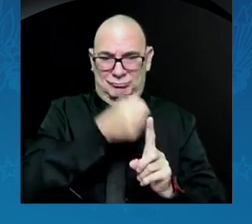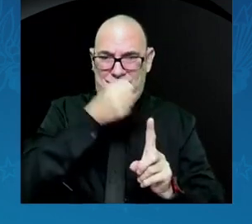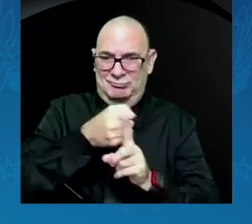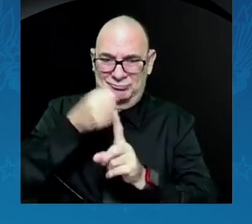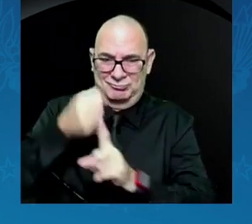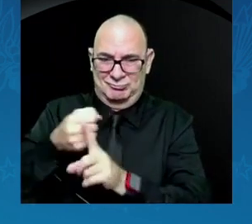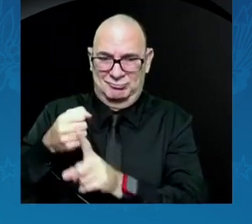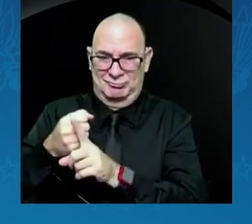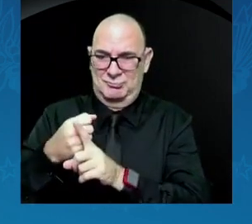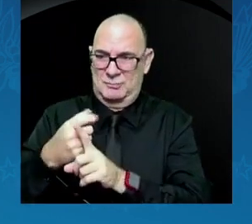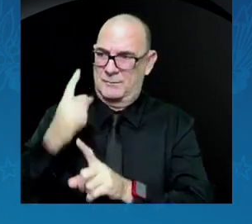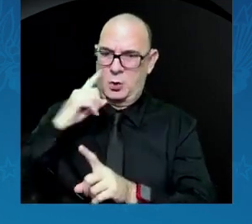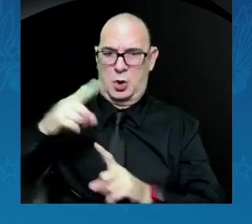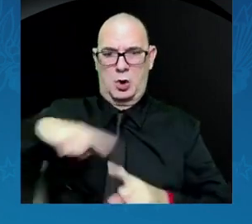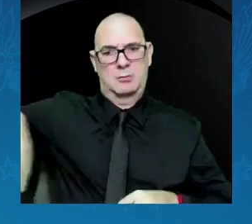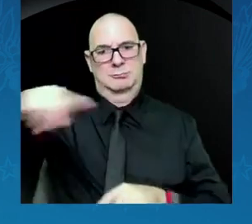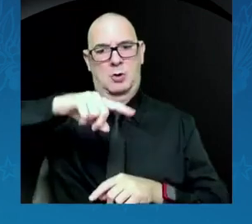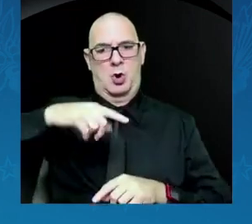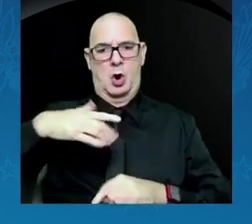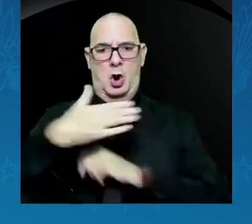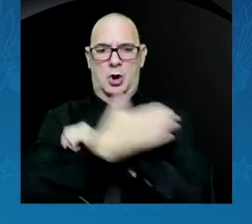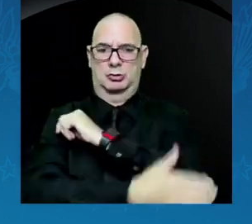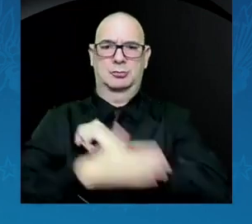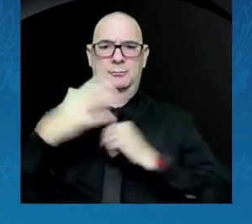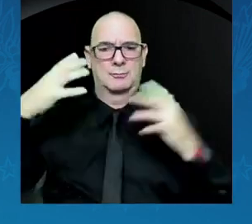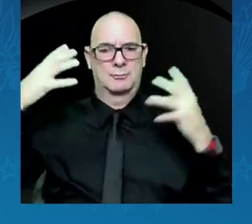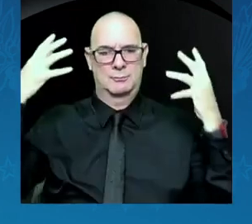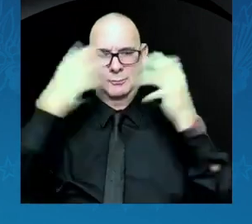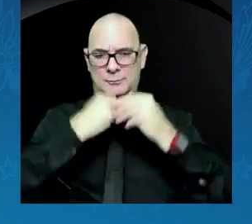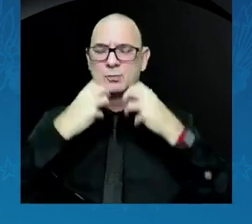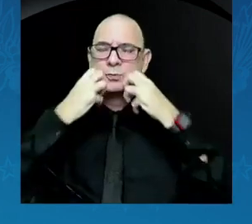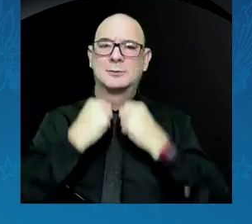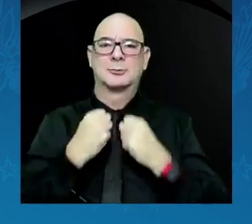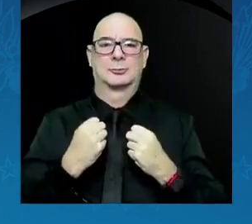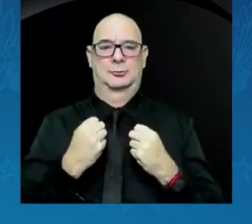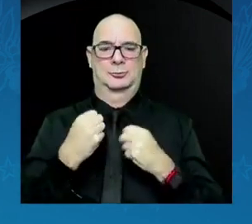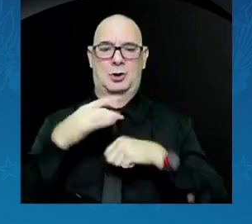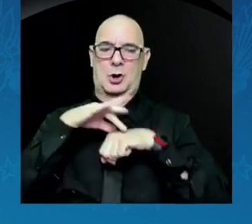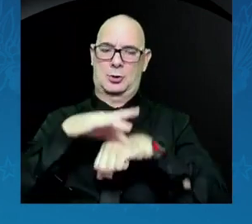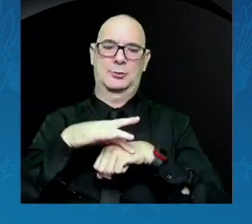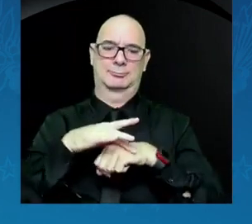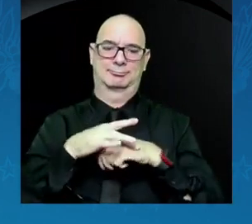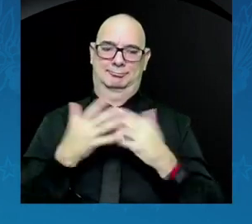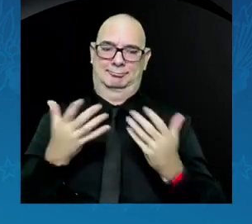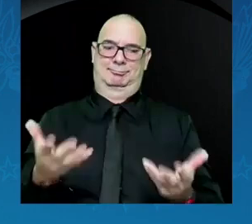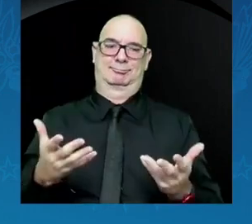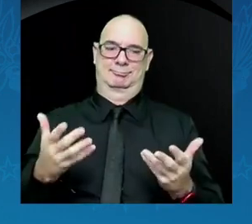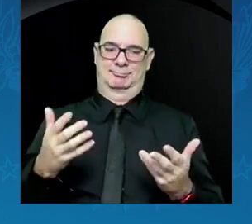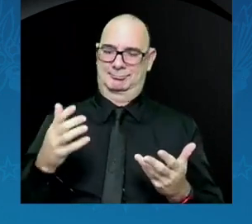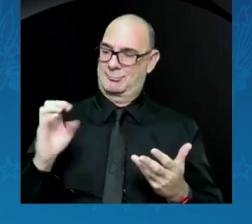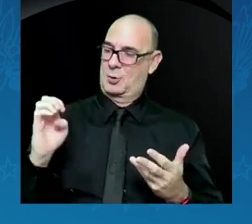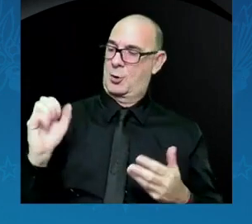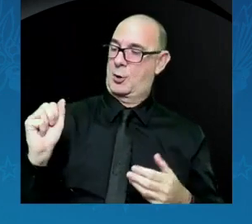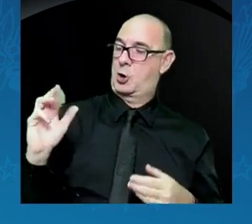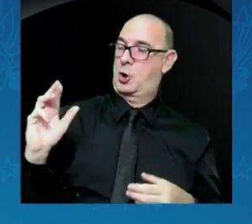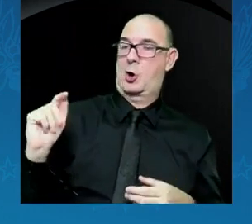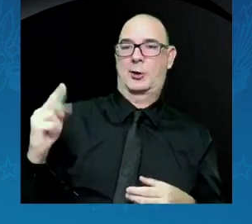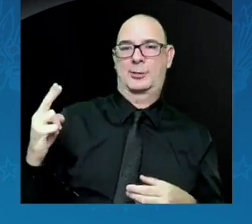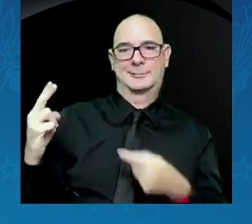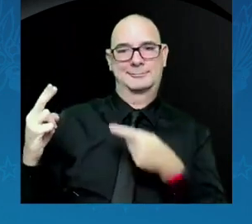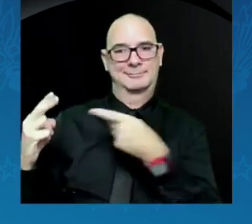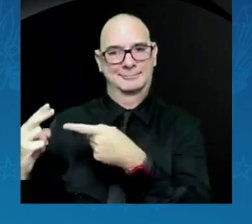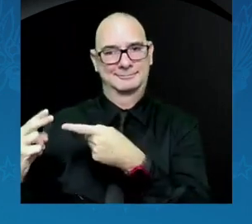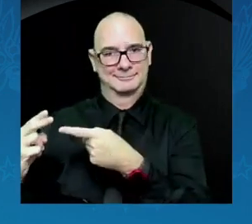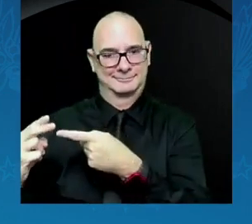around this beautiful, precious planet we call Earth. And I cannot thank you enough. Have a good evening.